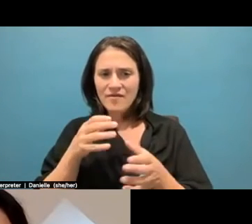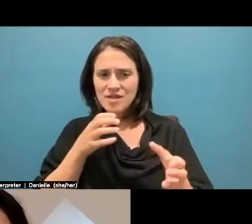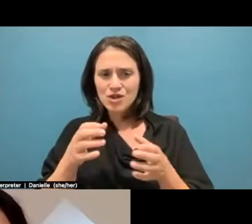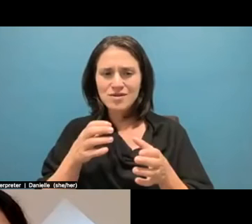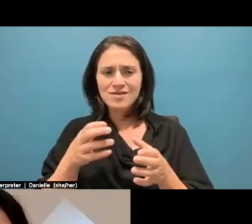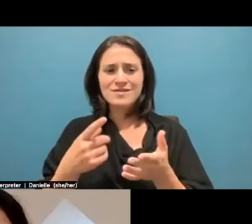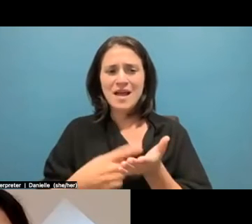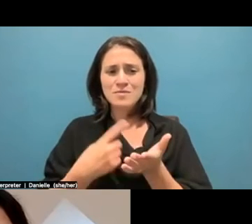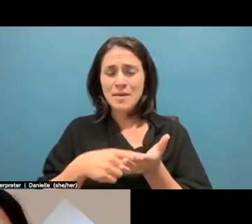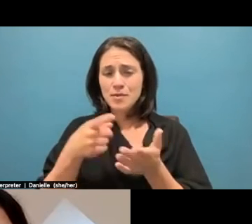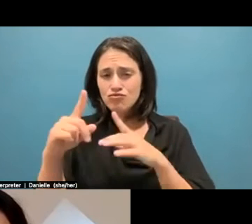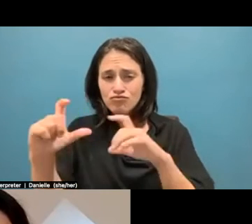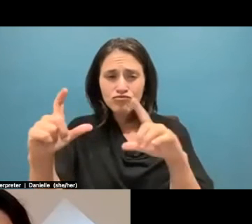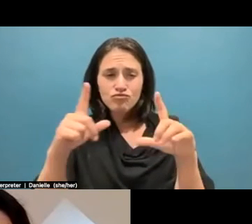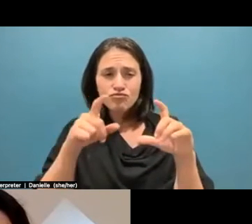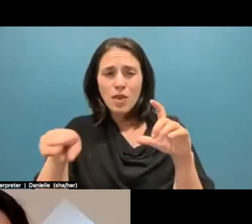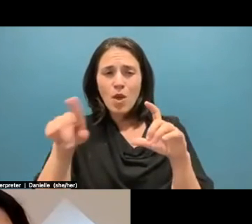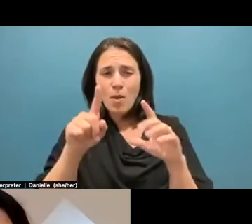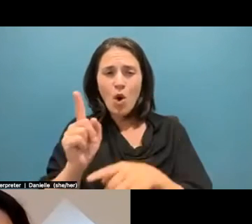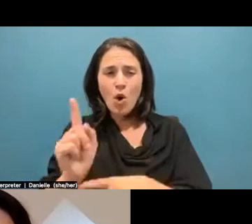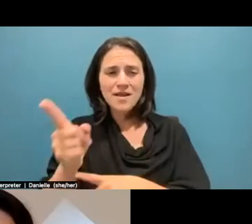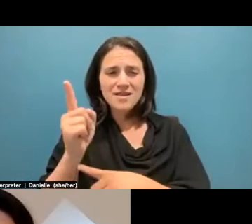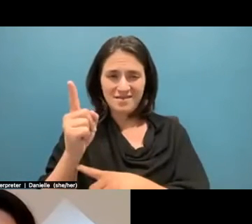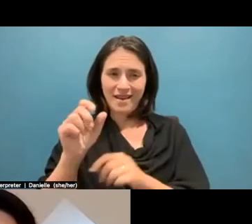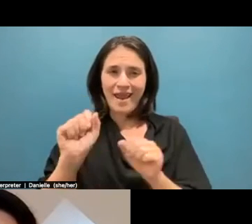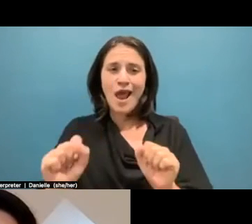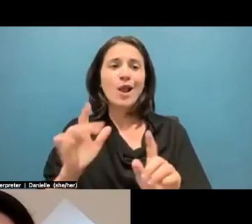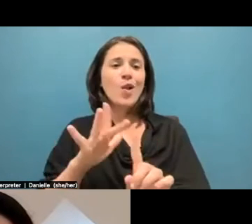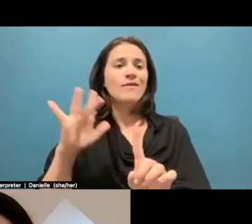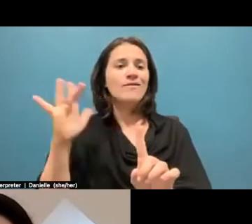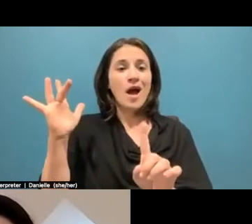despair. What happened in those conversations when images were shared?